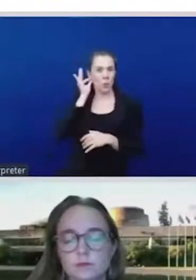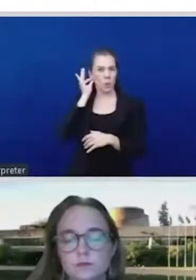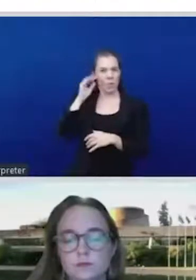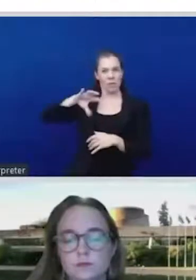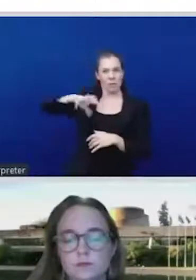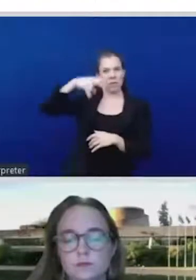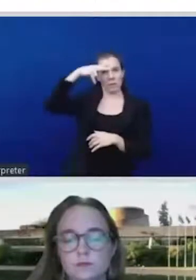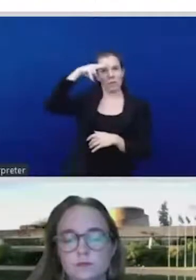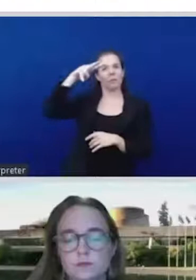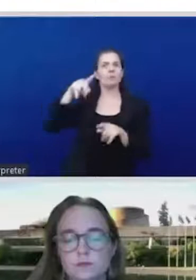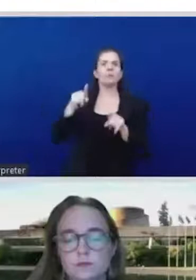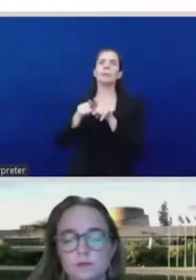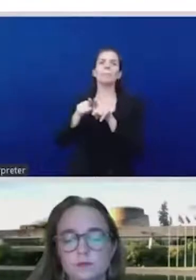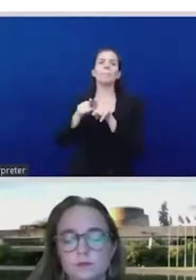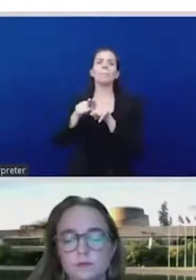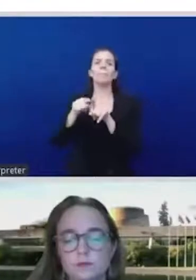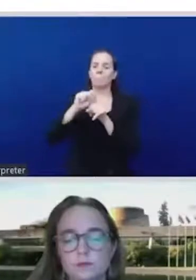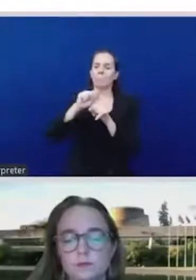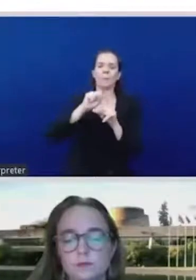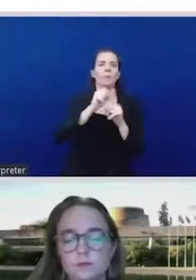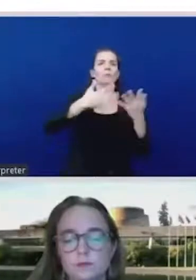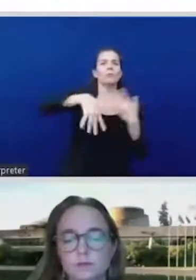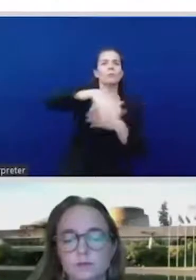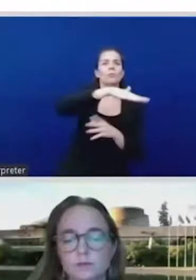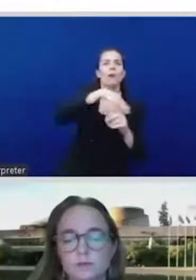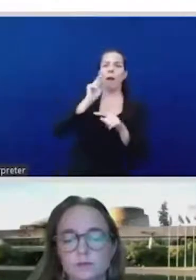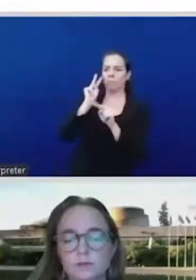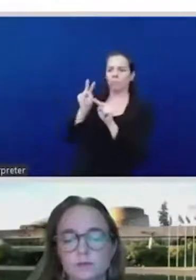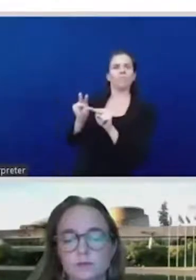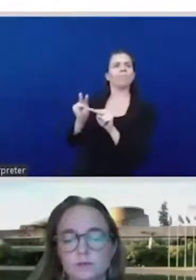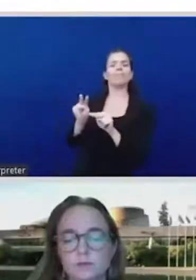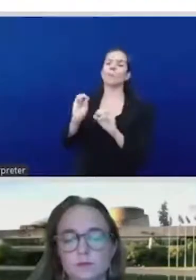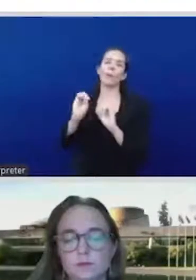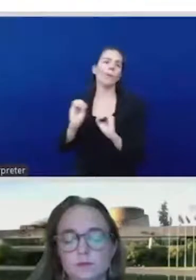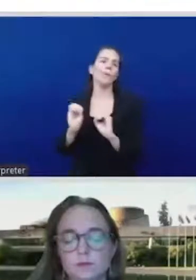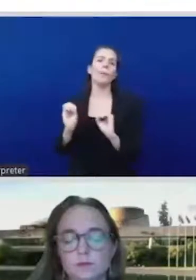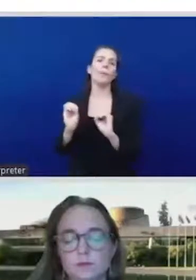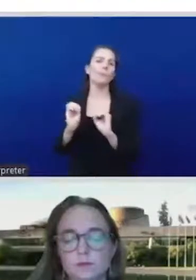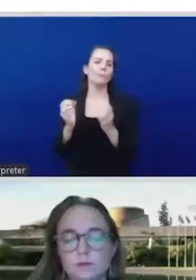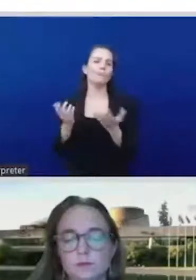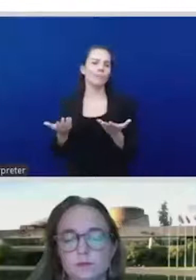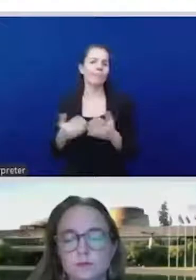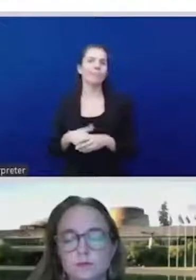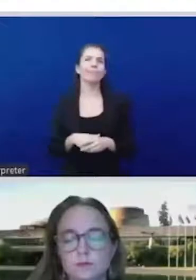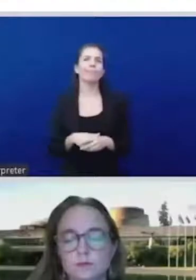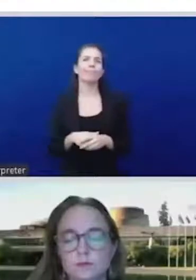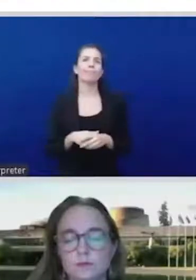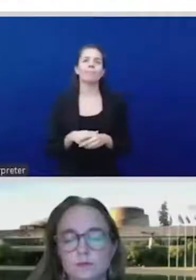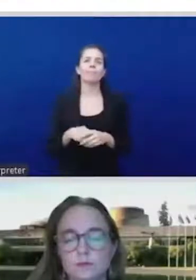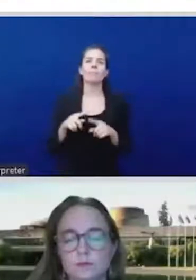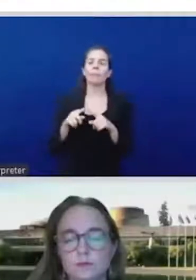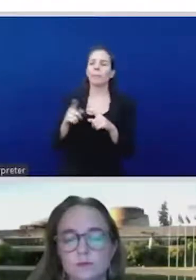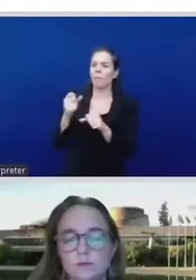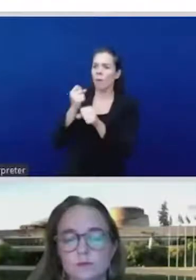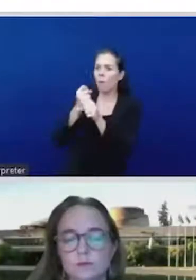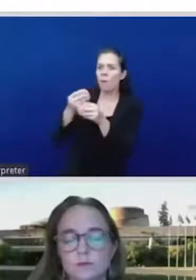lost or the incomes that are lost. But not getting the benefit of greater public health spending. And if you go further afield, if you go to my